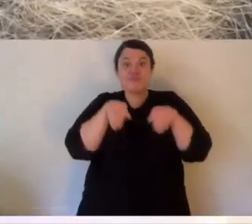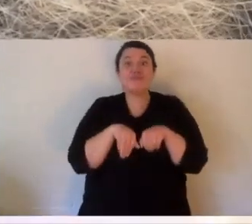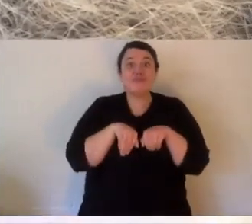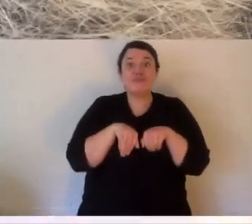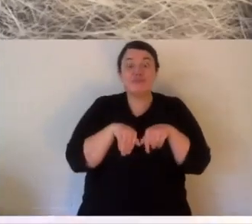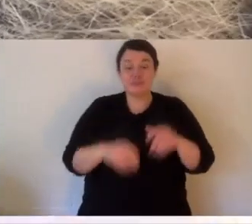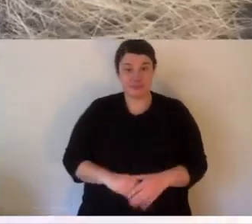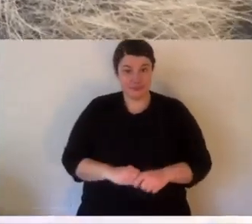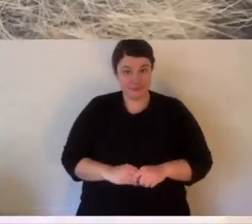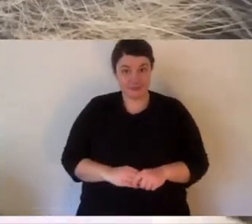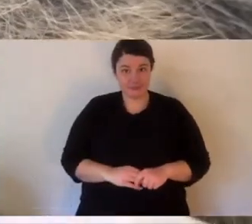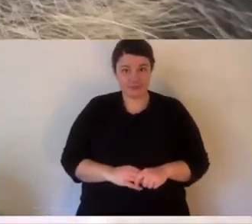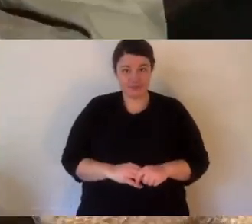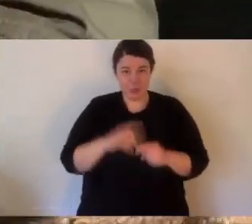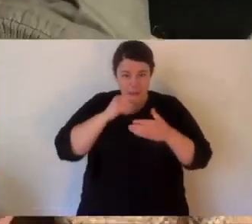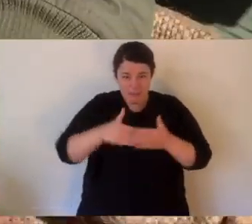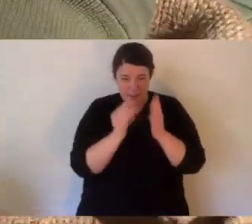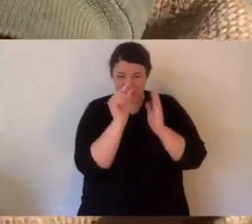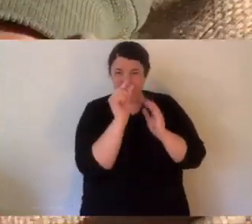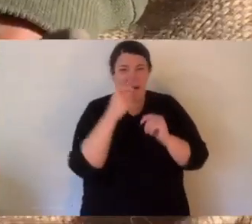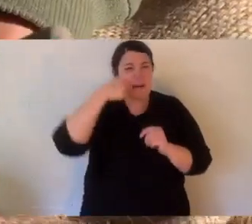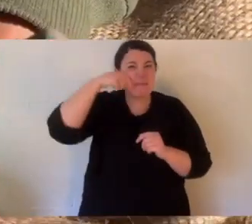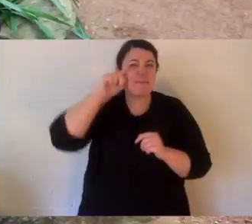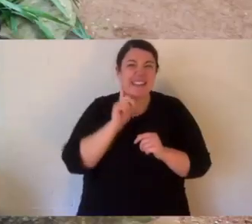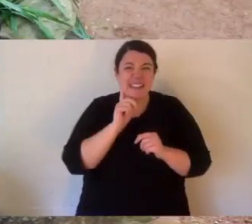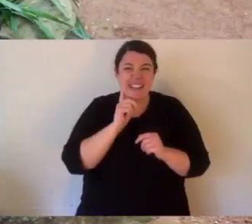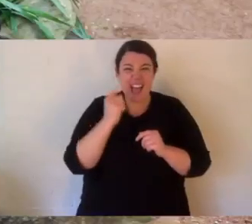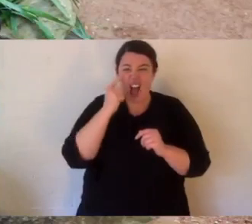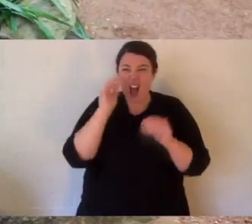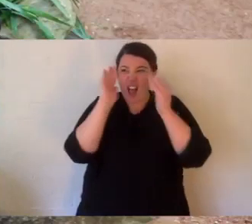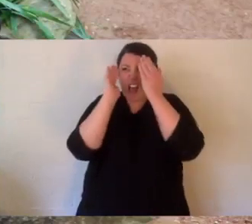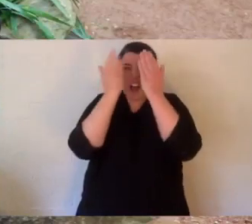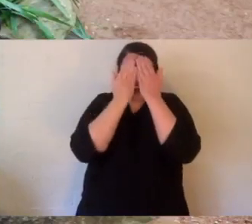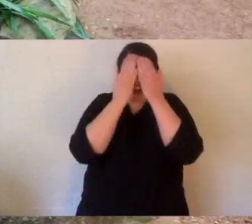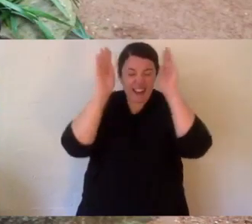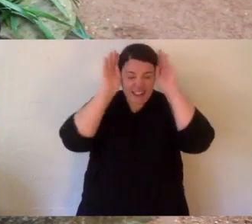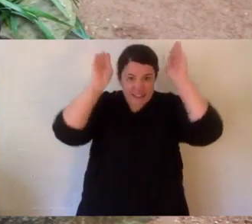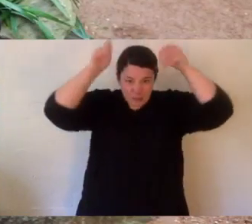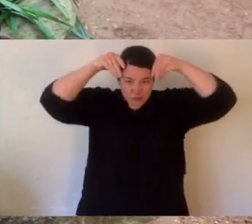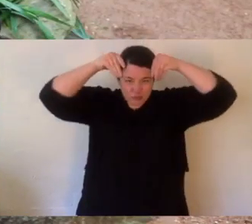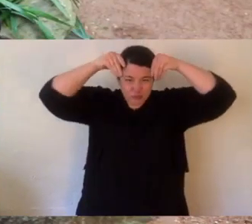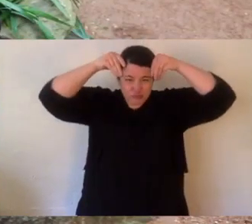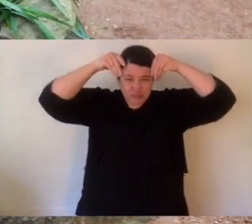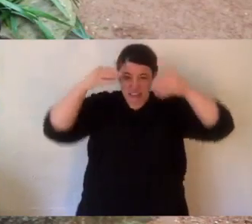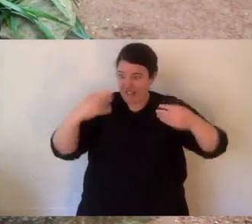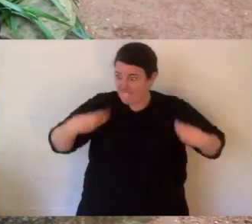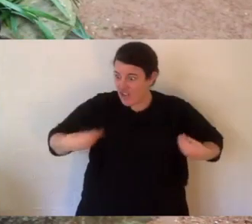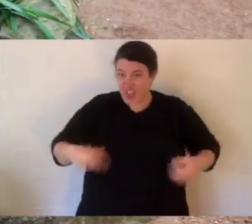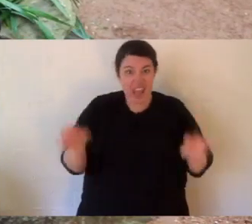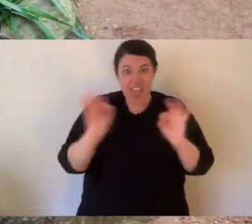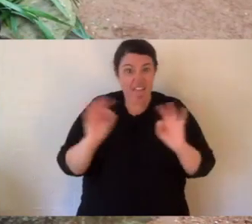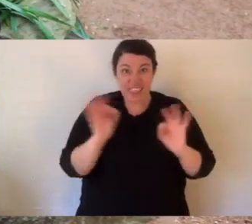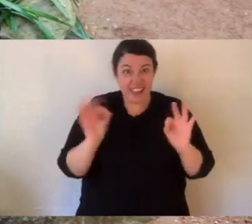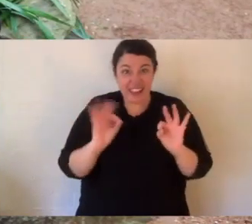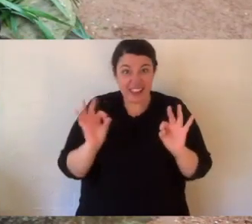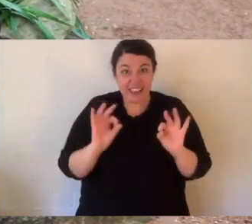And it grows into a little quokka in the pouch. Now, when it's first born, it's all pink. And its